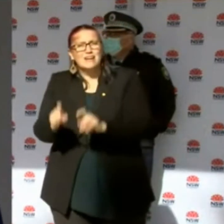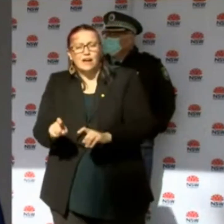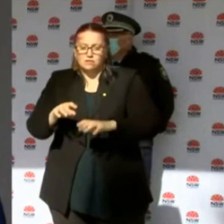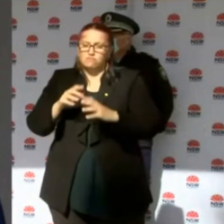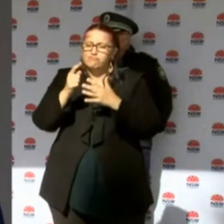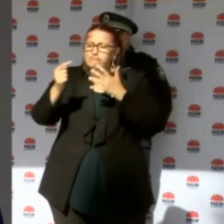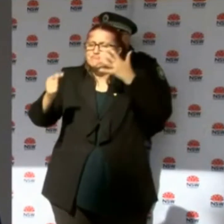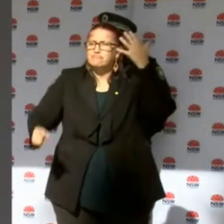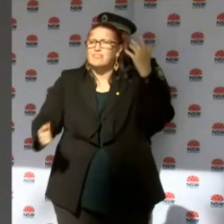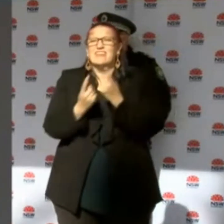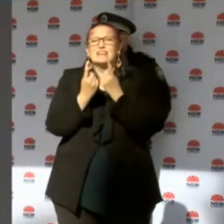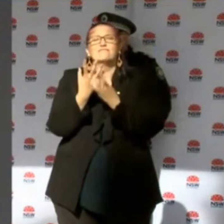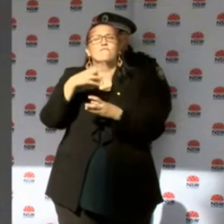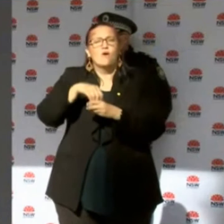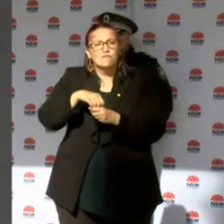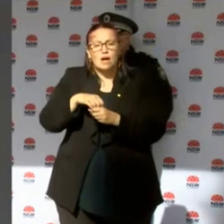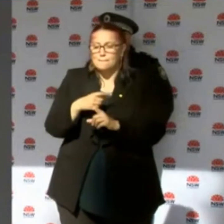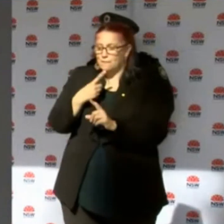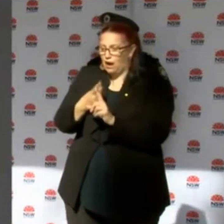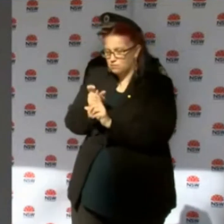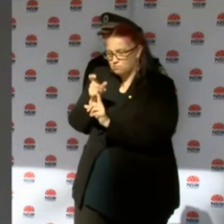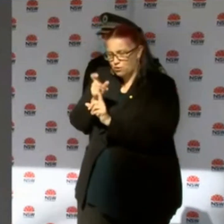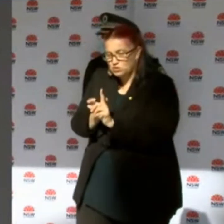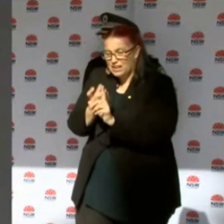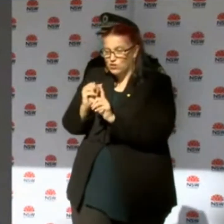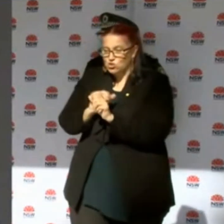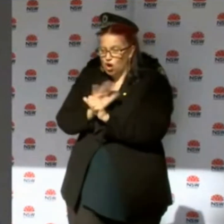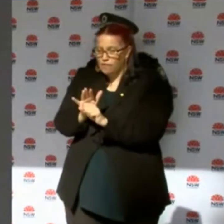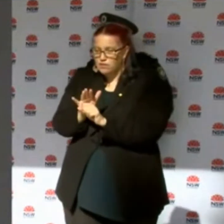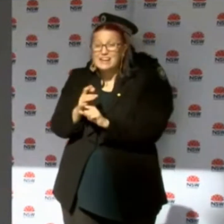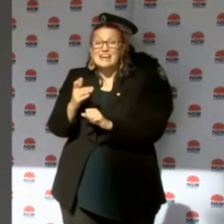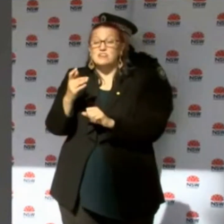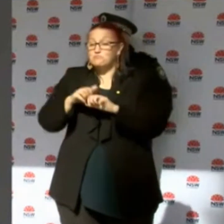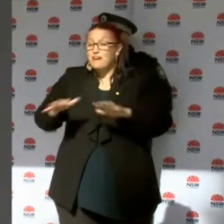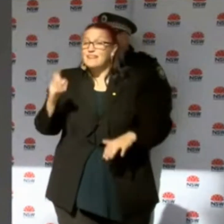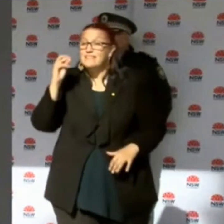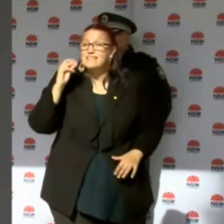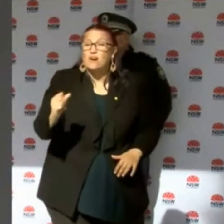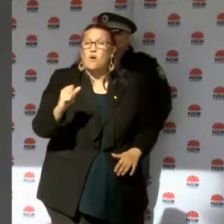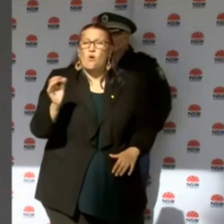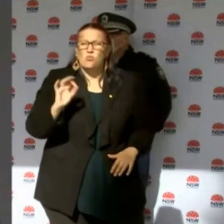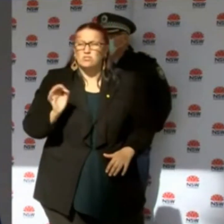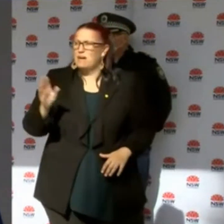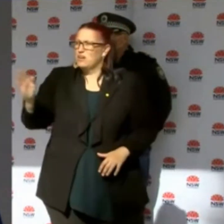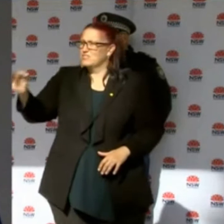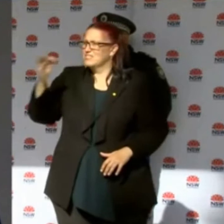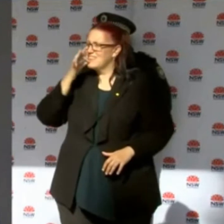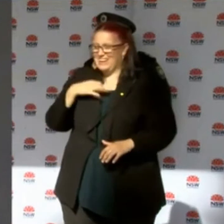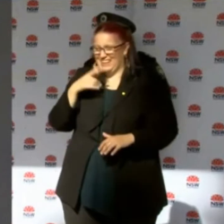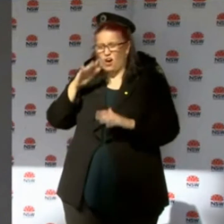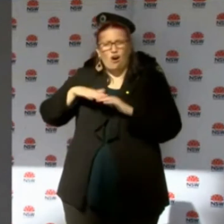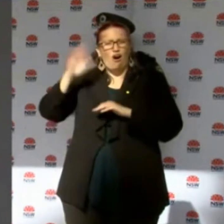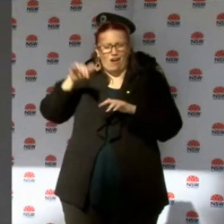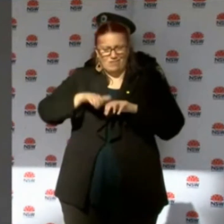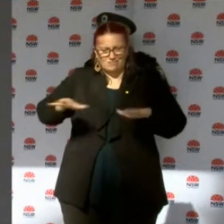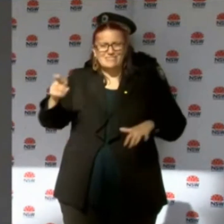multiple factors, as well as the infectivity that's assessed of the individual that is there at the time. You've just said that this is a plan